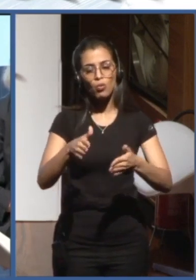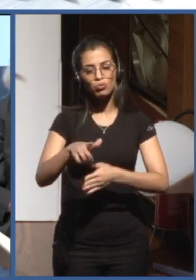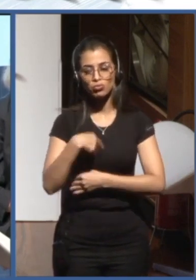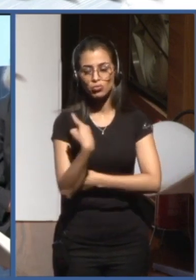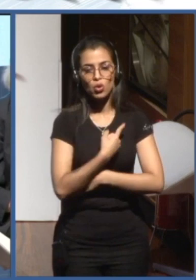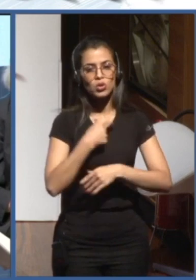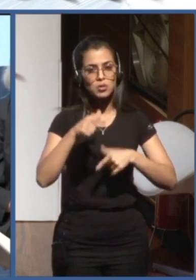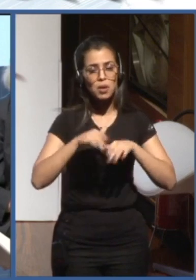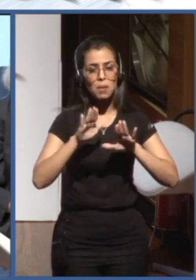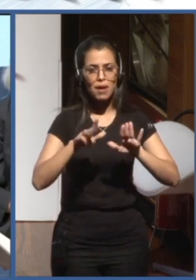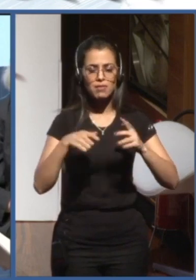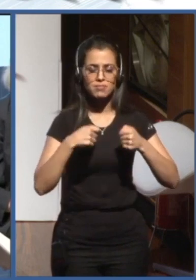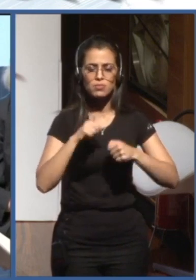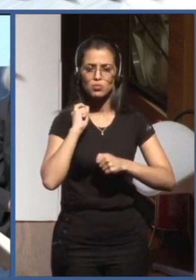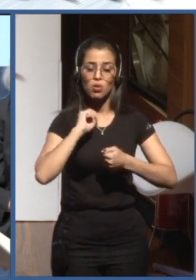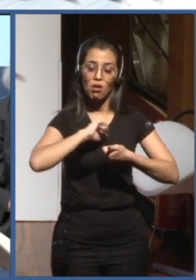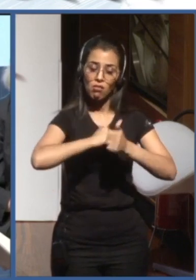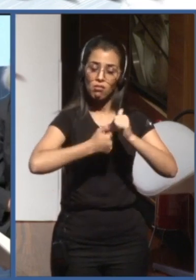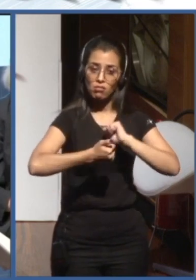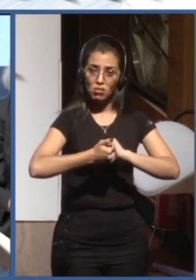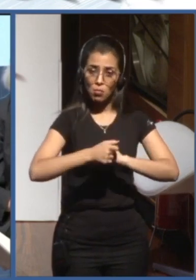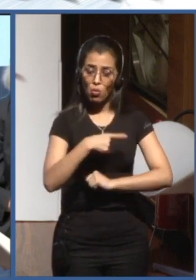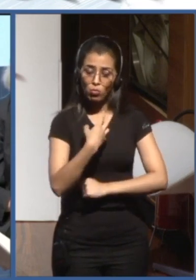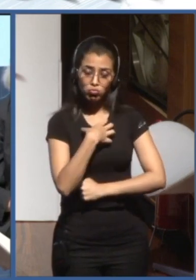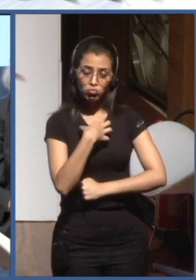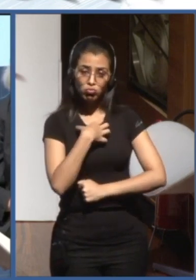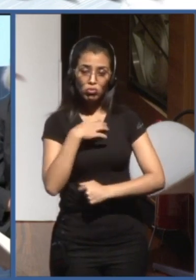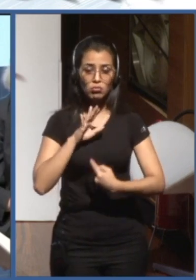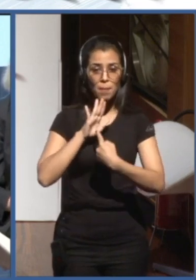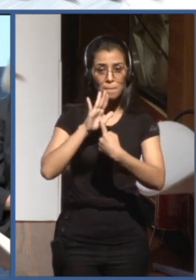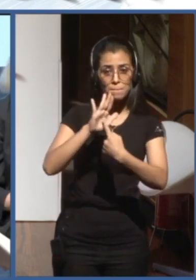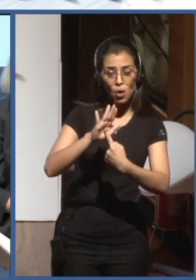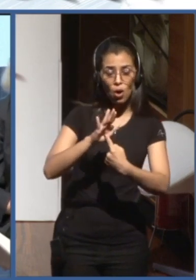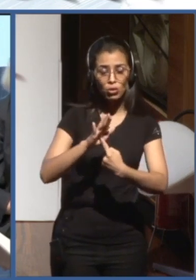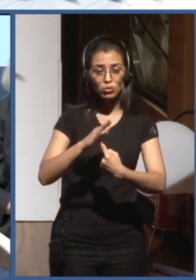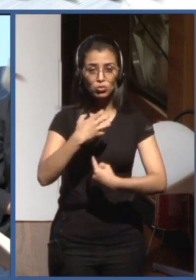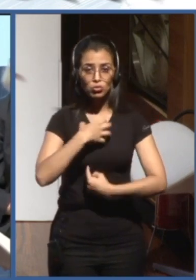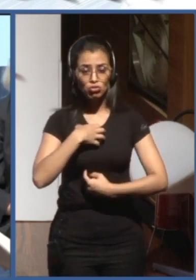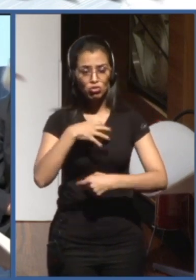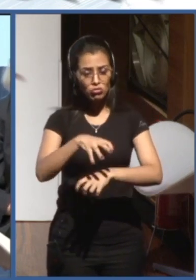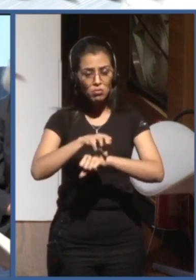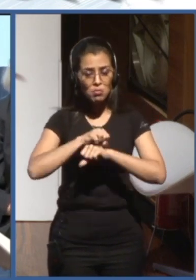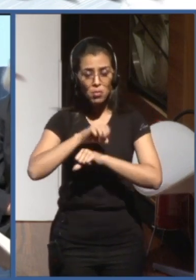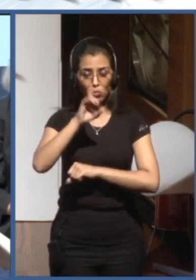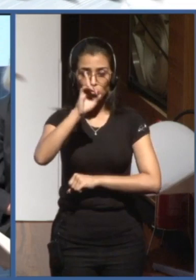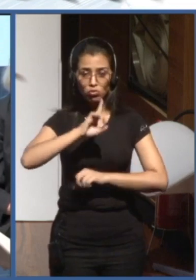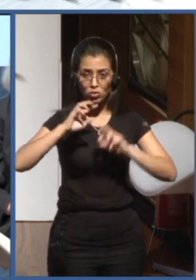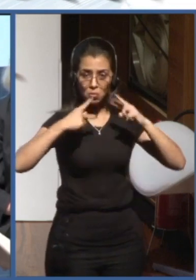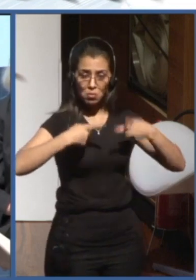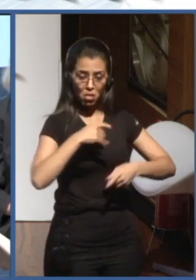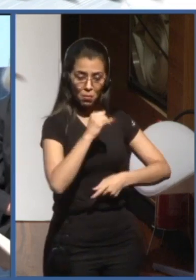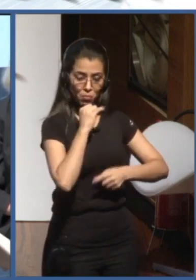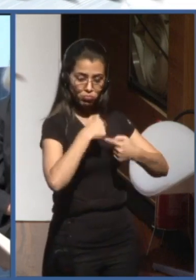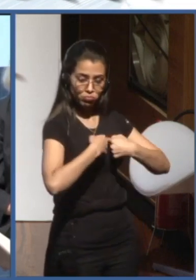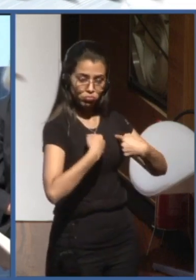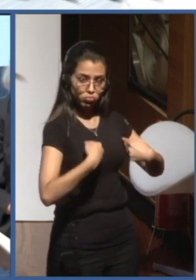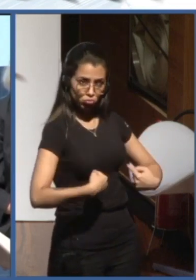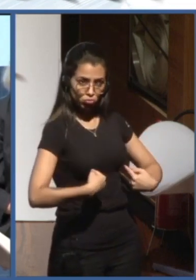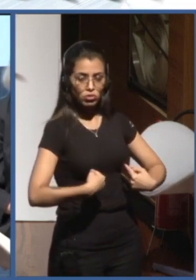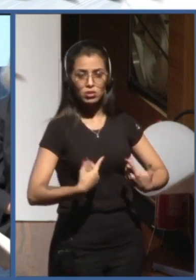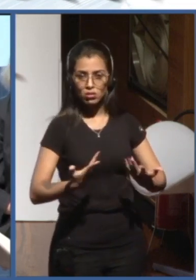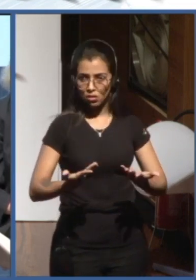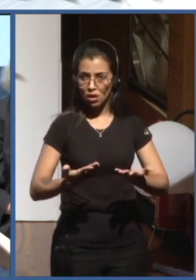human rights with countries you mentioned about china but i don't want to mention only about china because we are universal and a lot of countries have a different